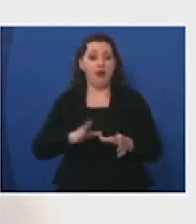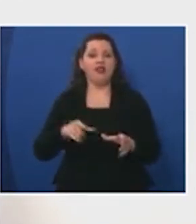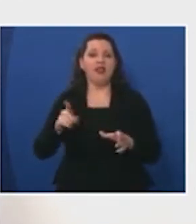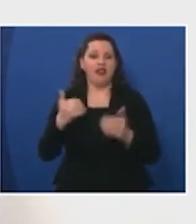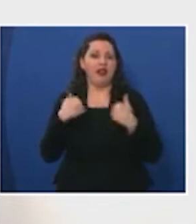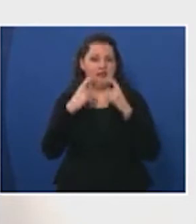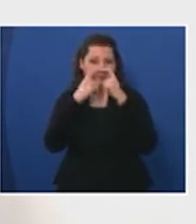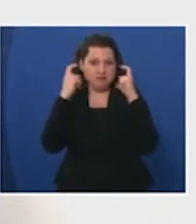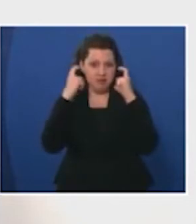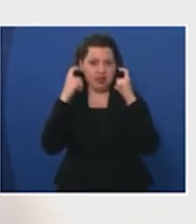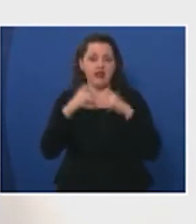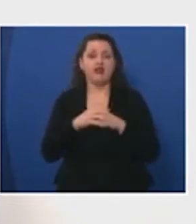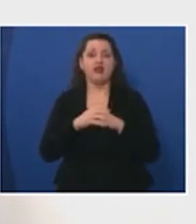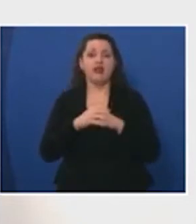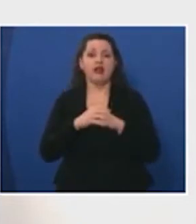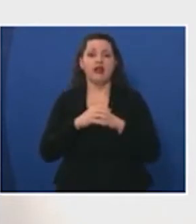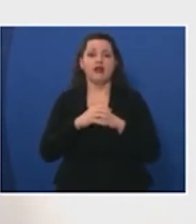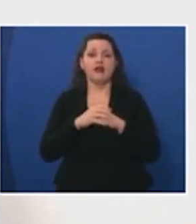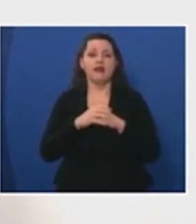masks